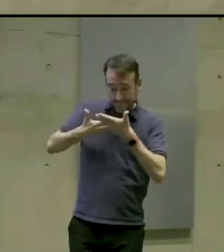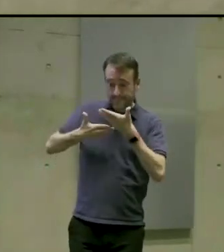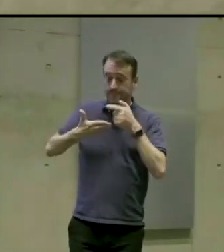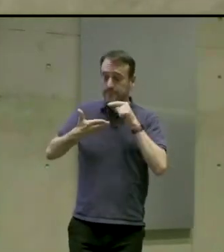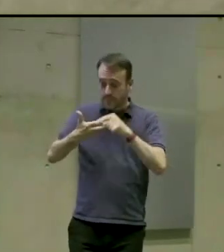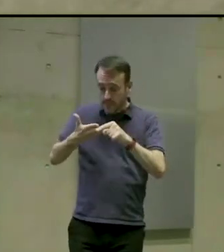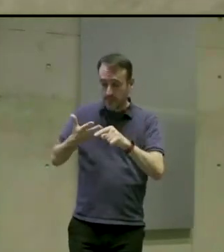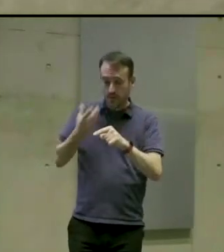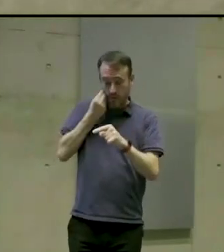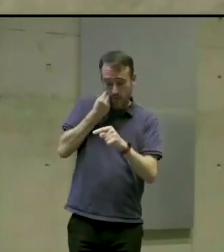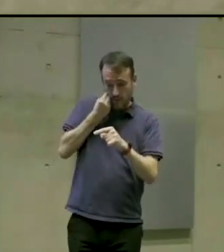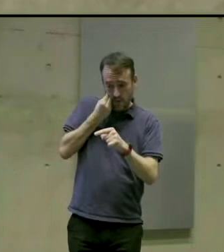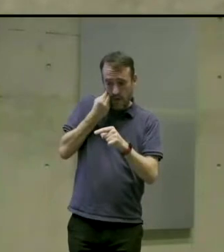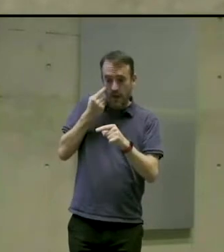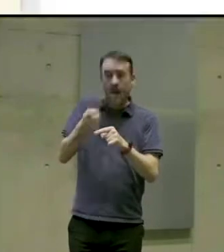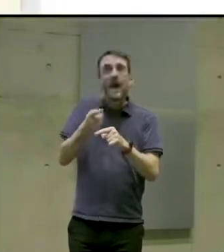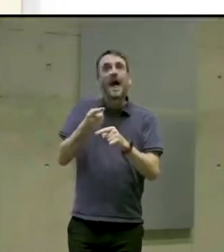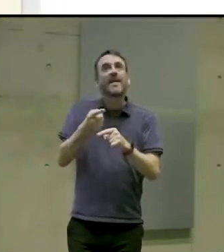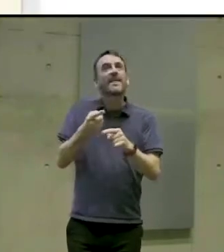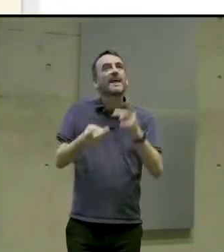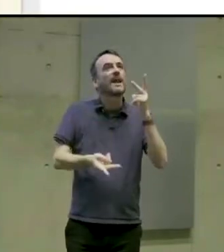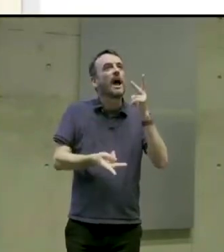to remove them.